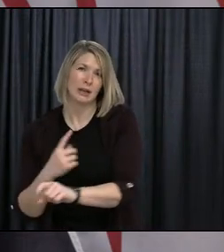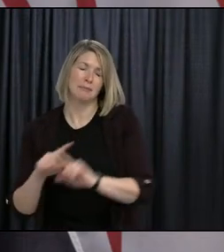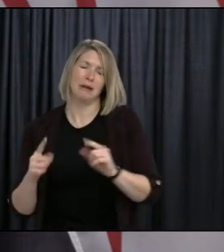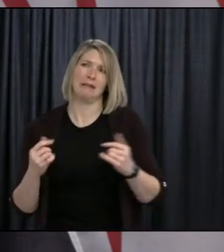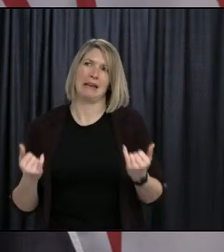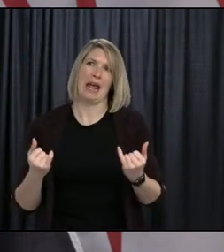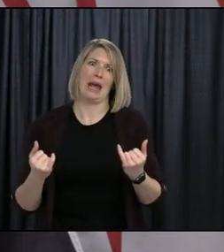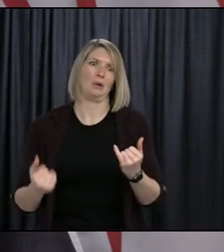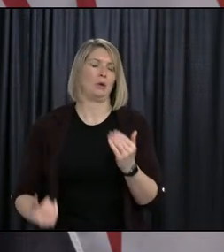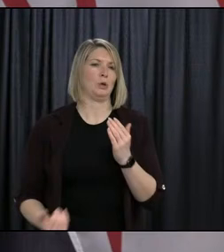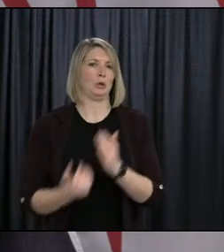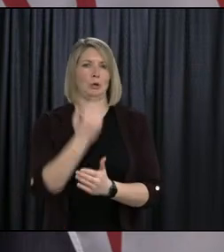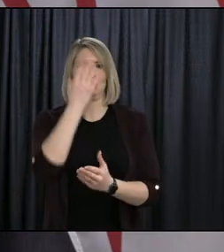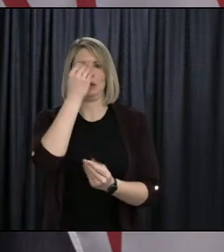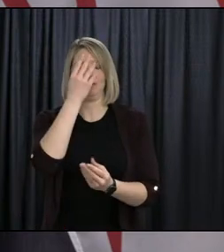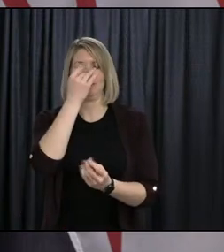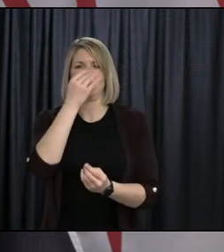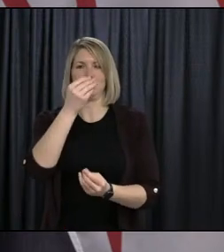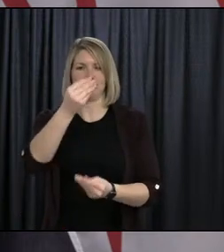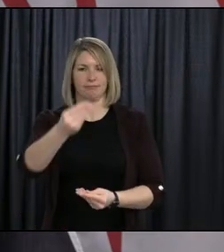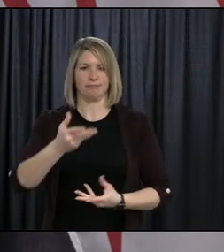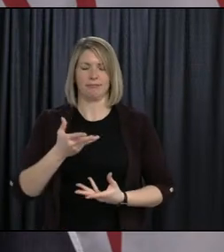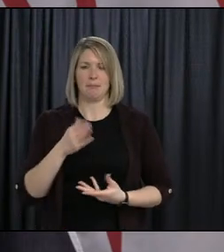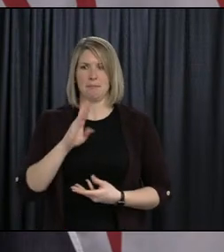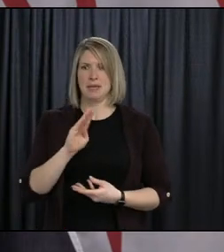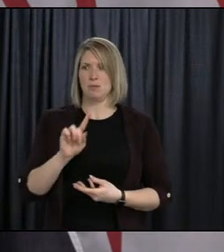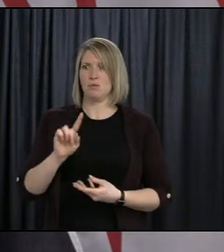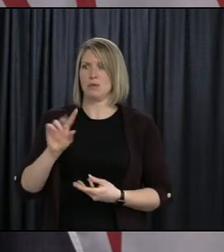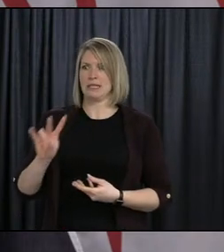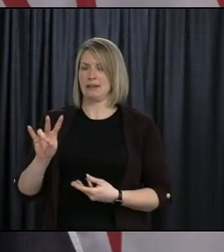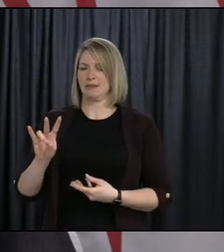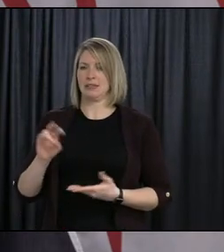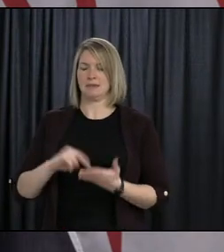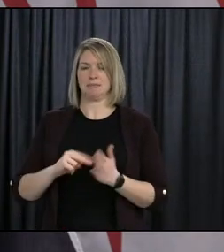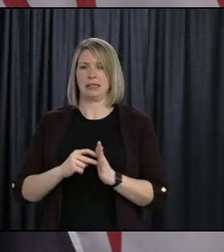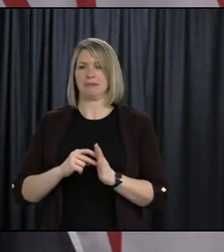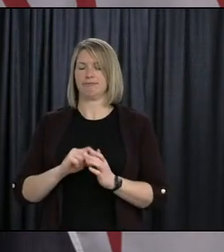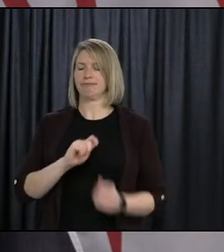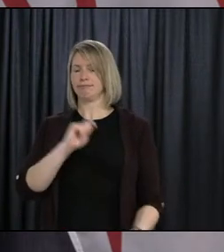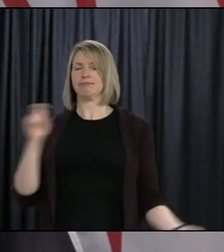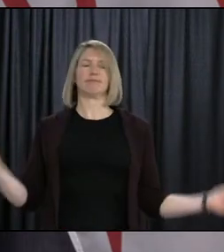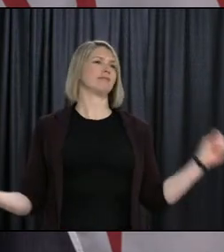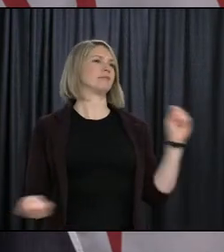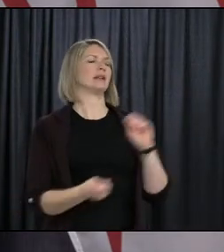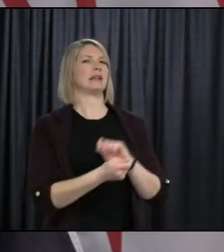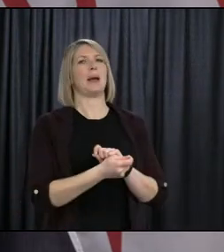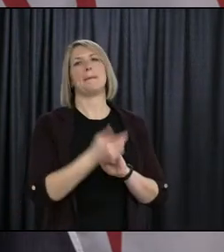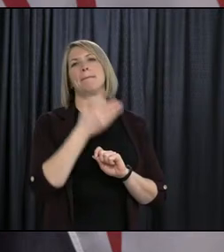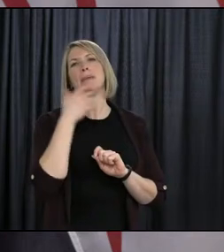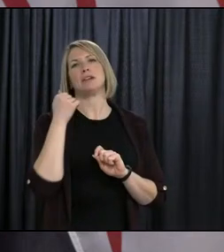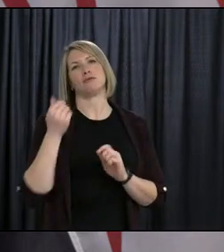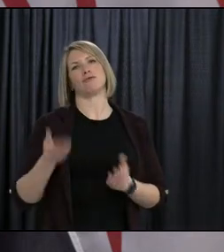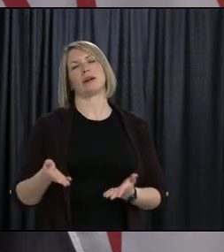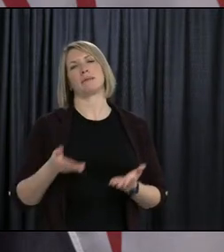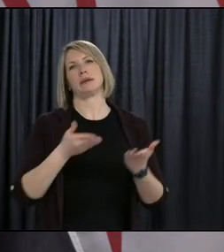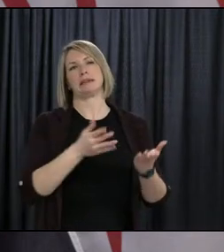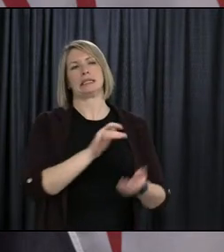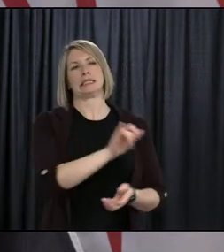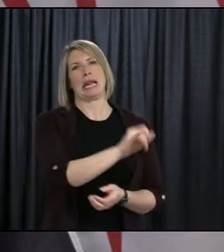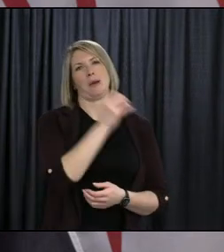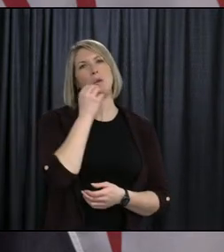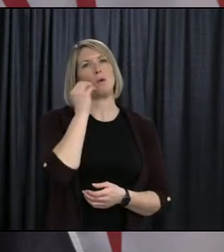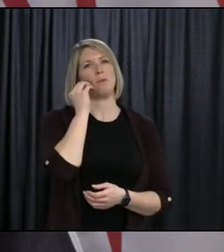the feeling was, the preliminary discussions we did have with health was it would be advisable for people to work